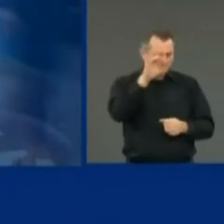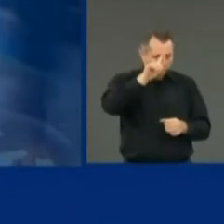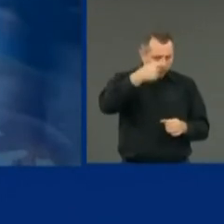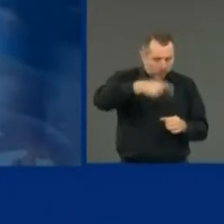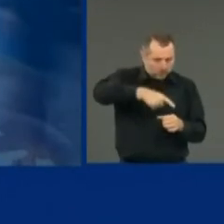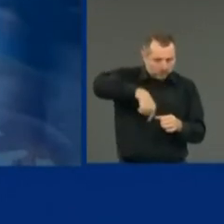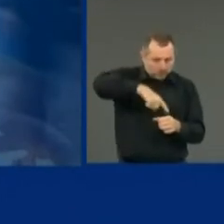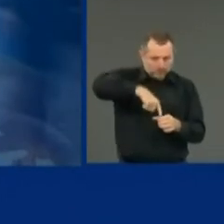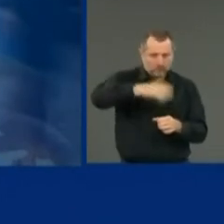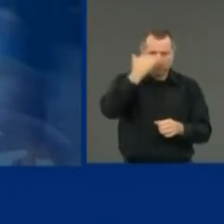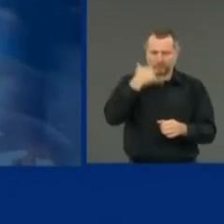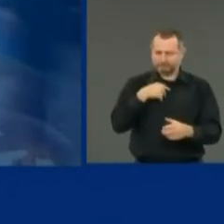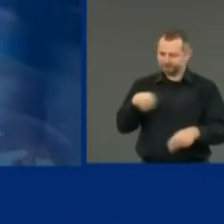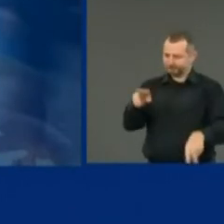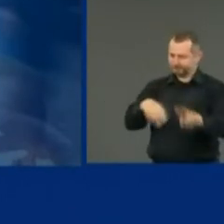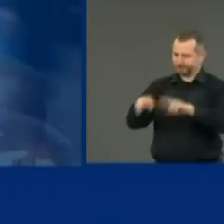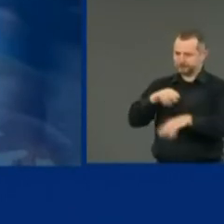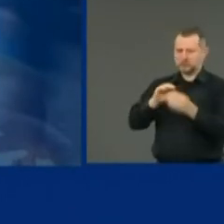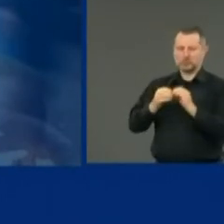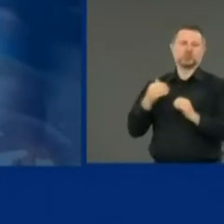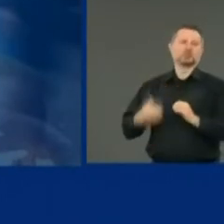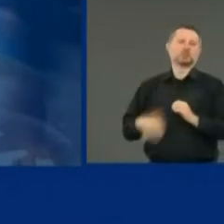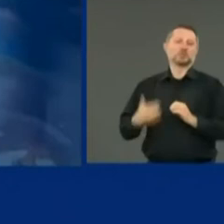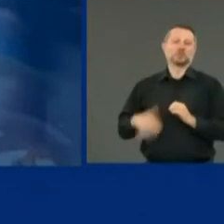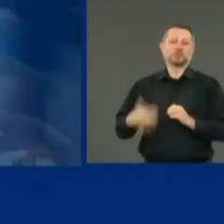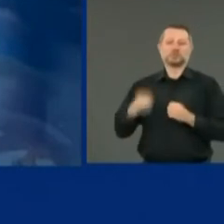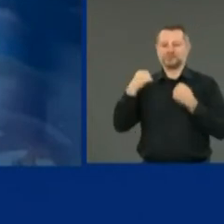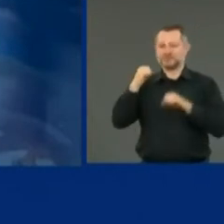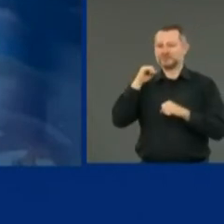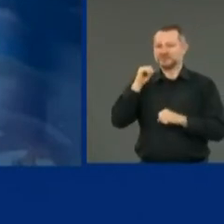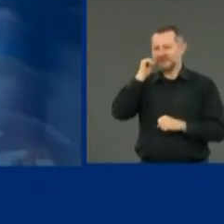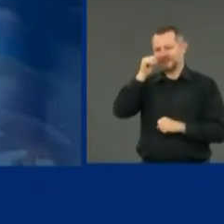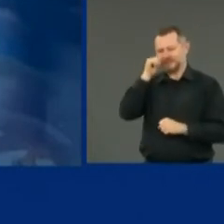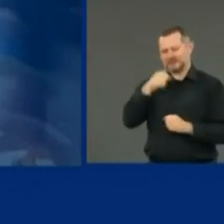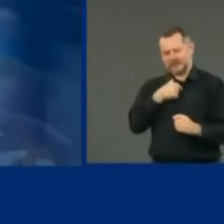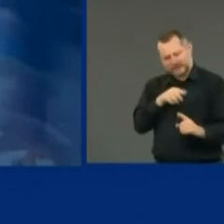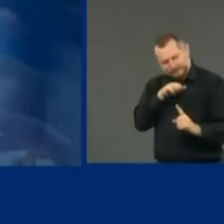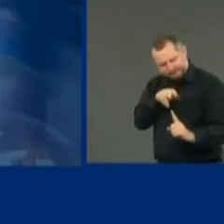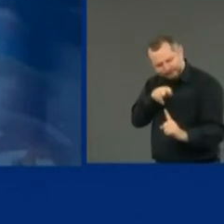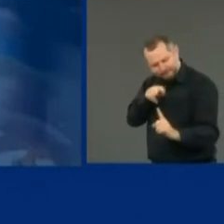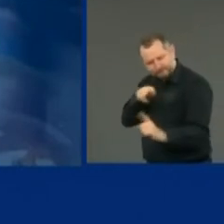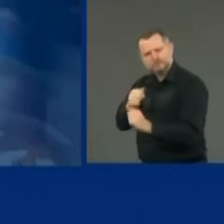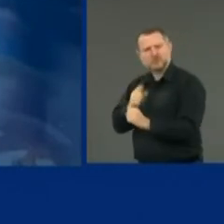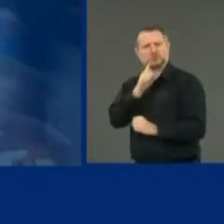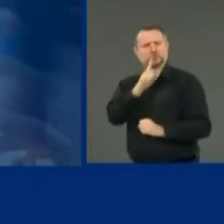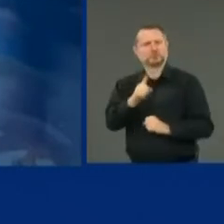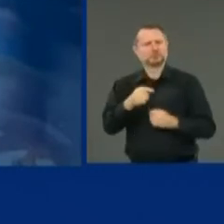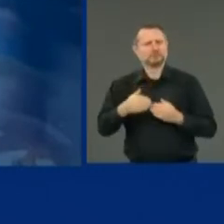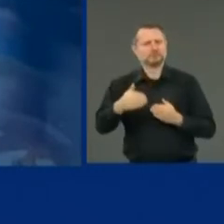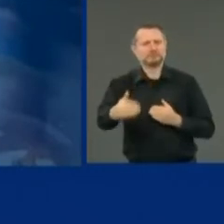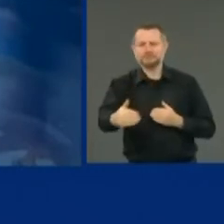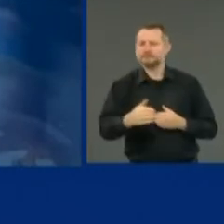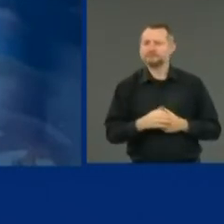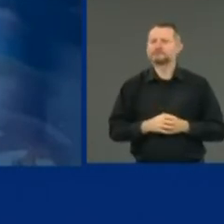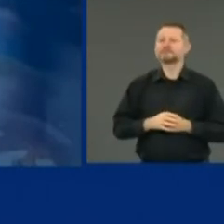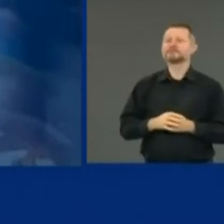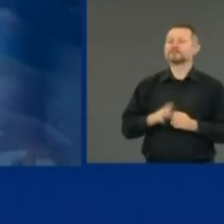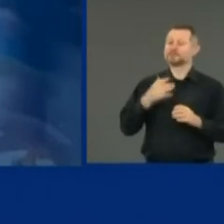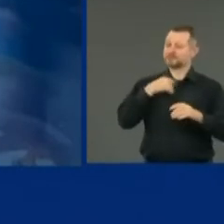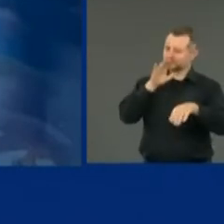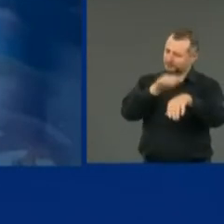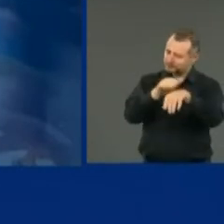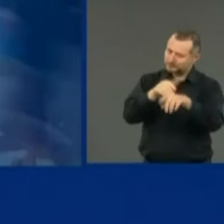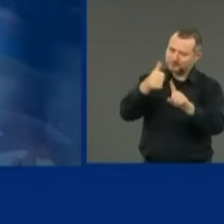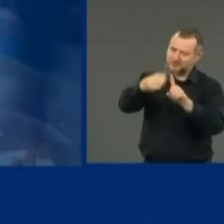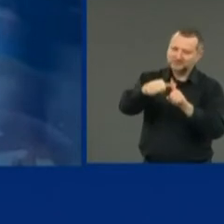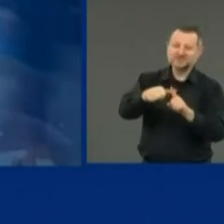snapshot. So we'll watch it on a daily basis to find out exactly what is happening. Remember, there was a lag